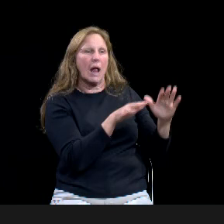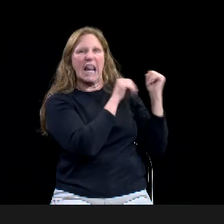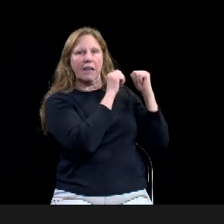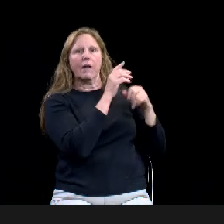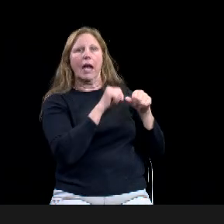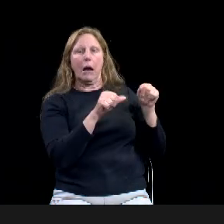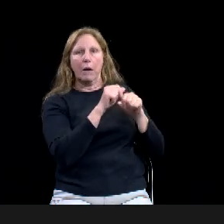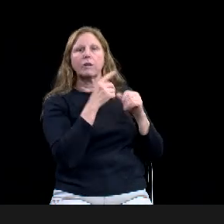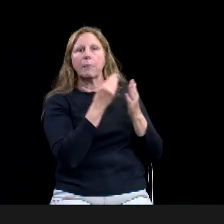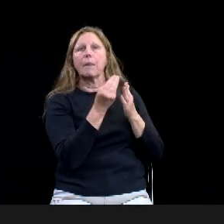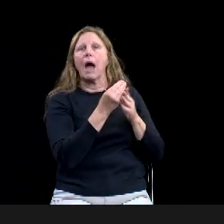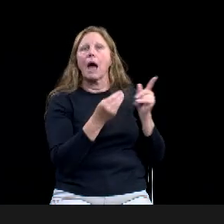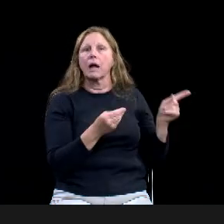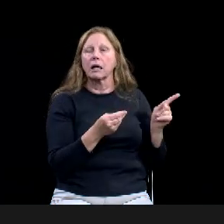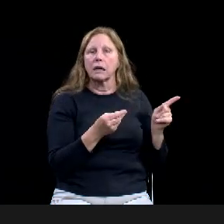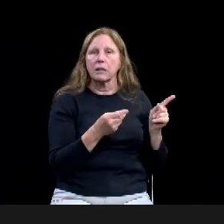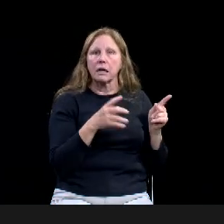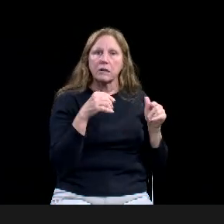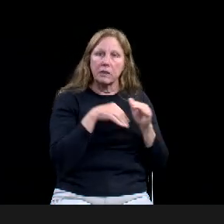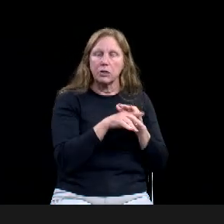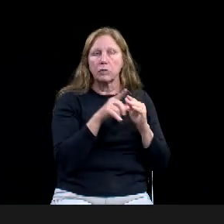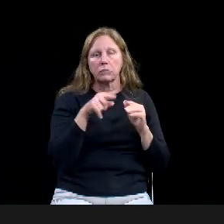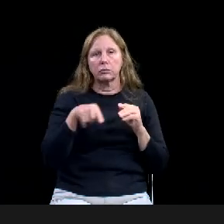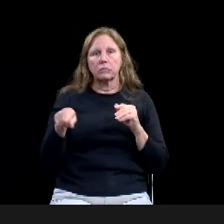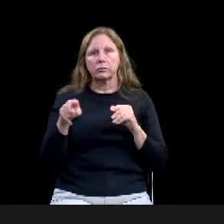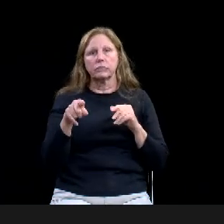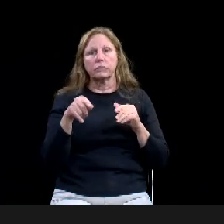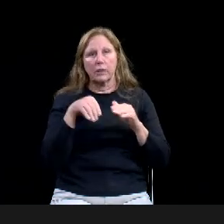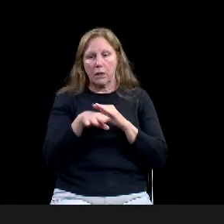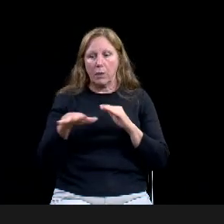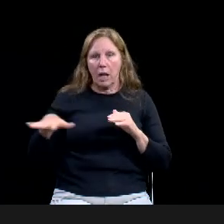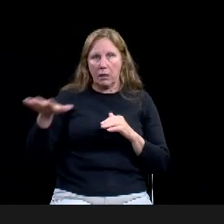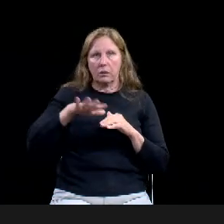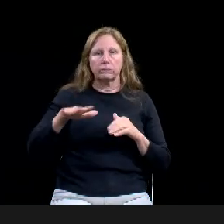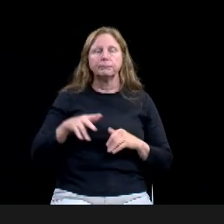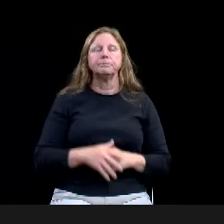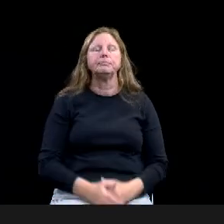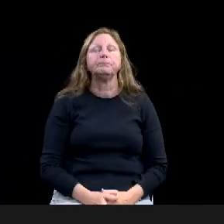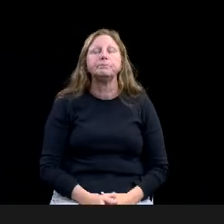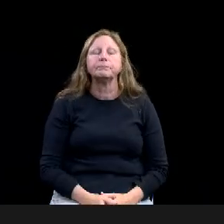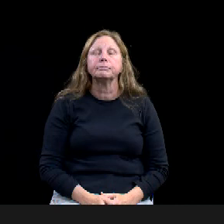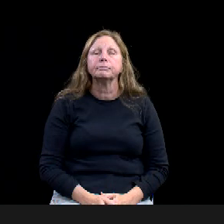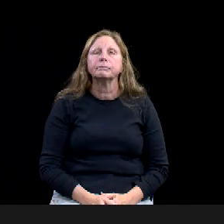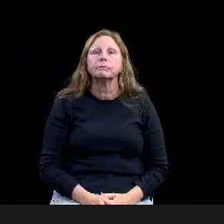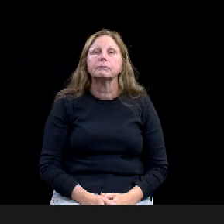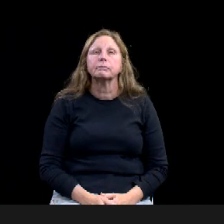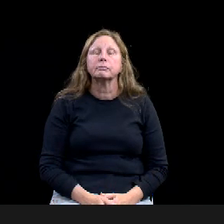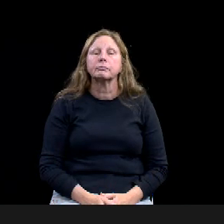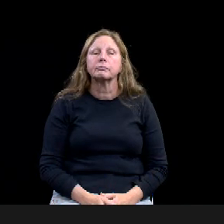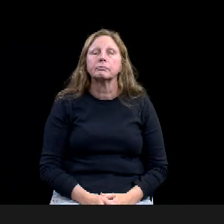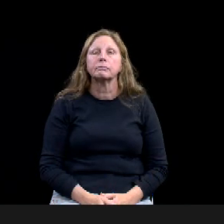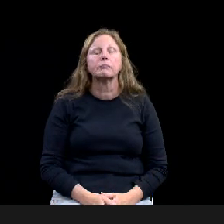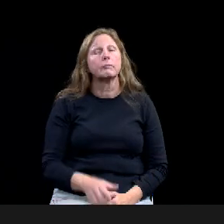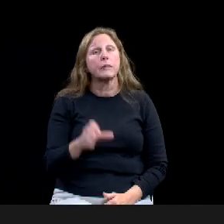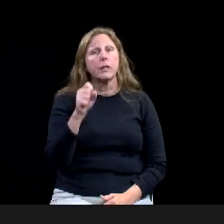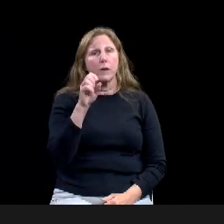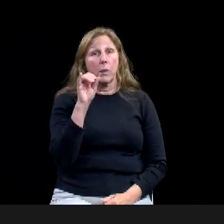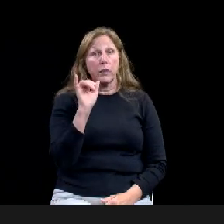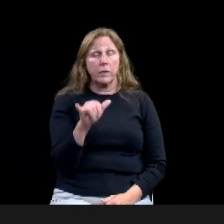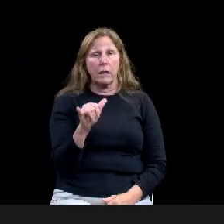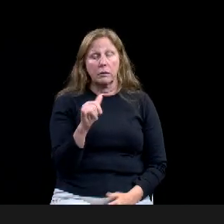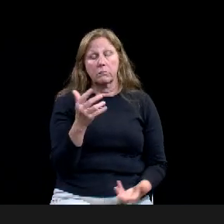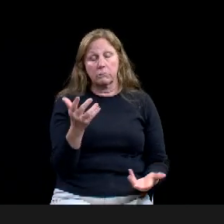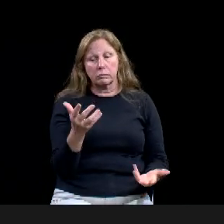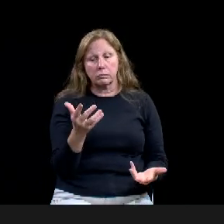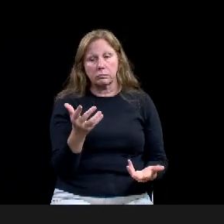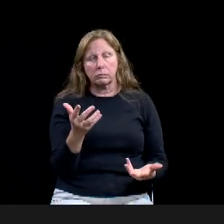So with that, there's obviously development capital campaign recommendations, and we knew that this was what